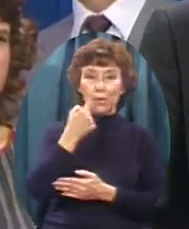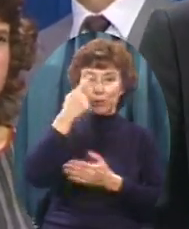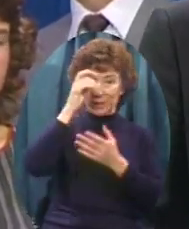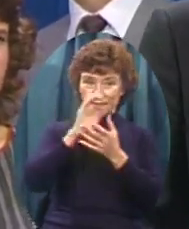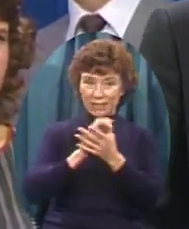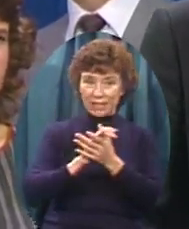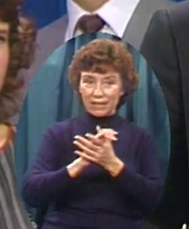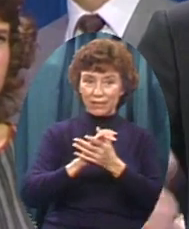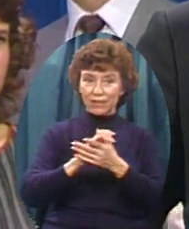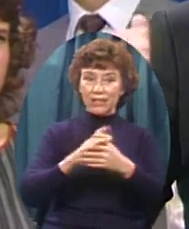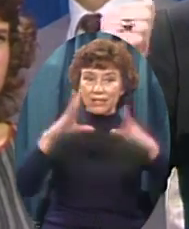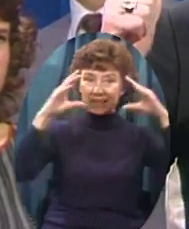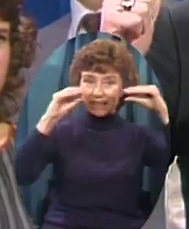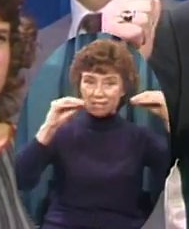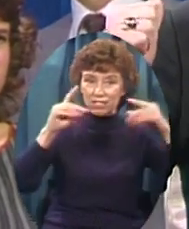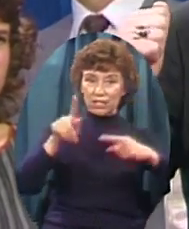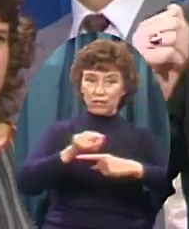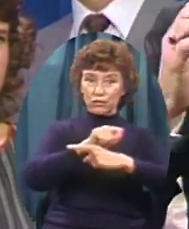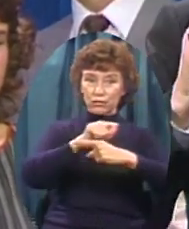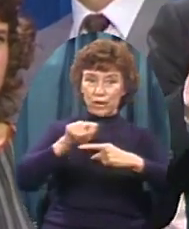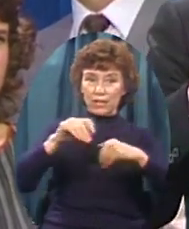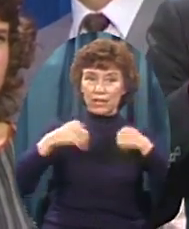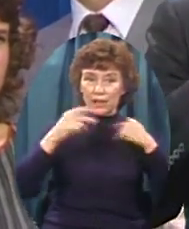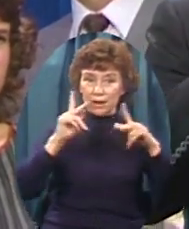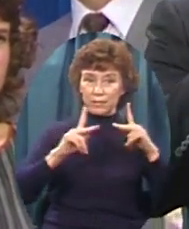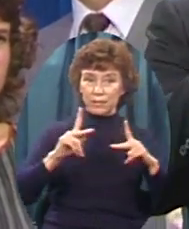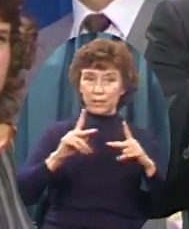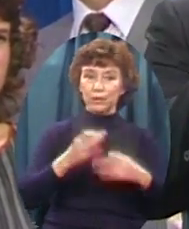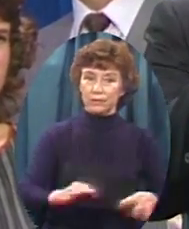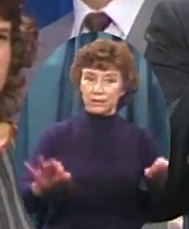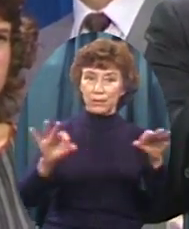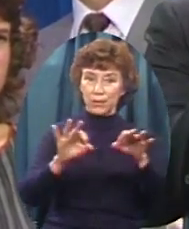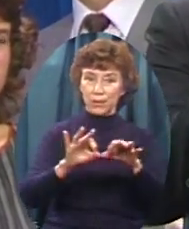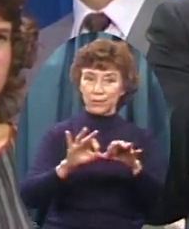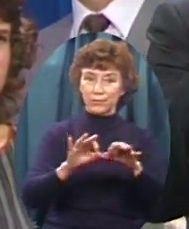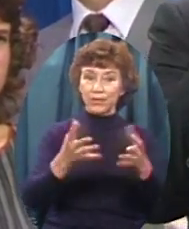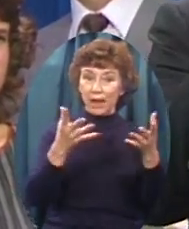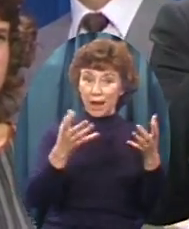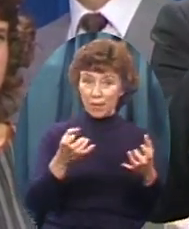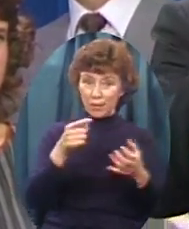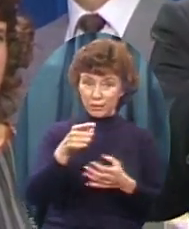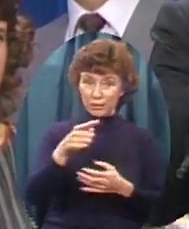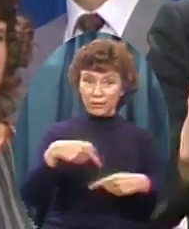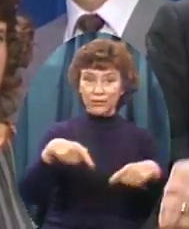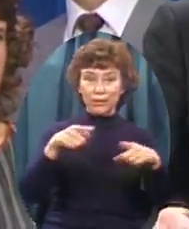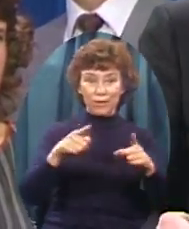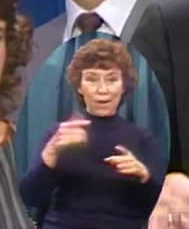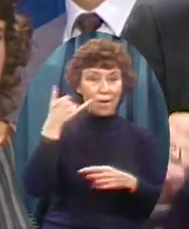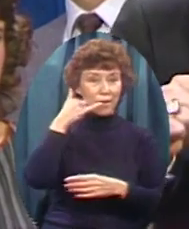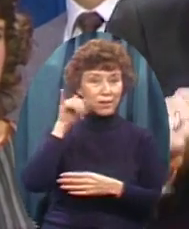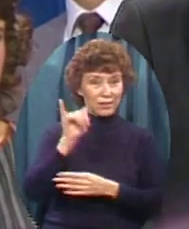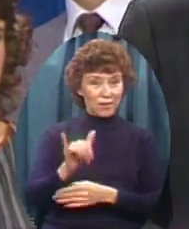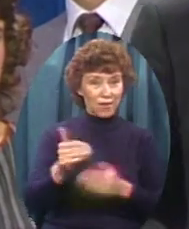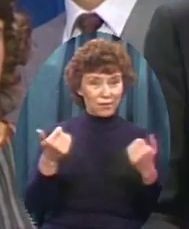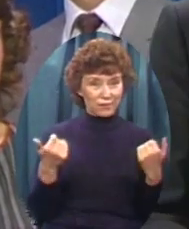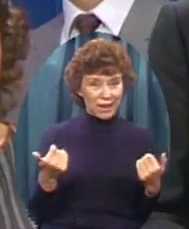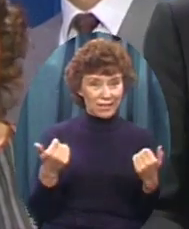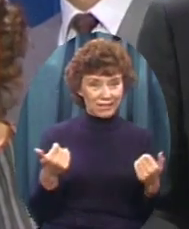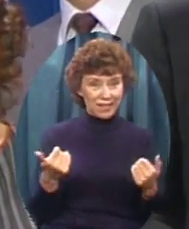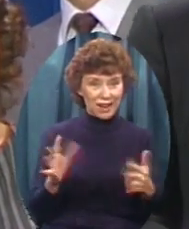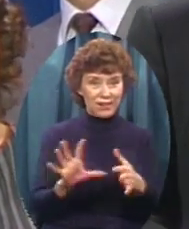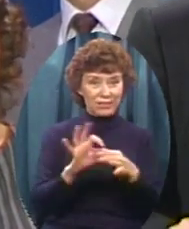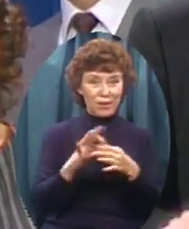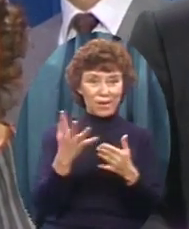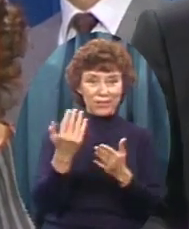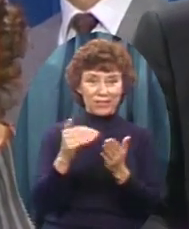Is important Young people like these kids I want you to go to Your telephone right now Pick up that phone And dial the toll free number We pay for it